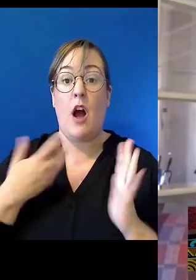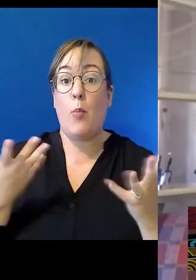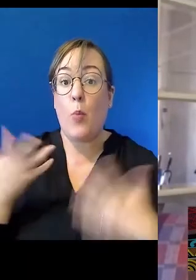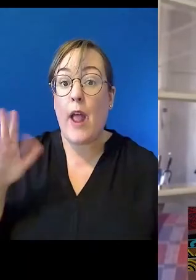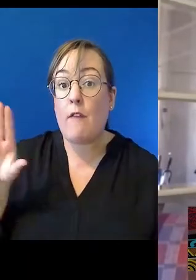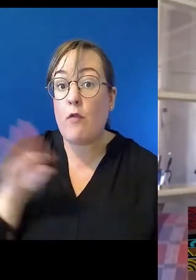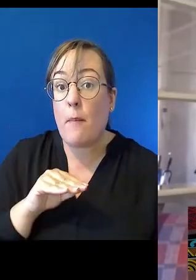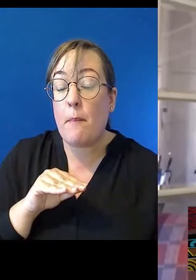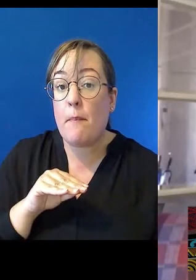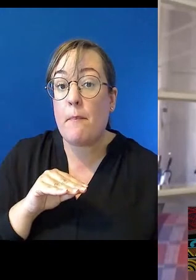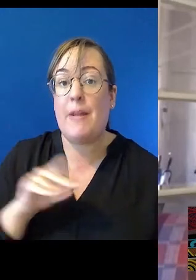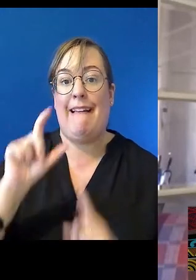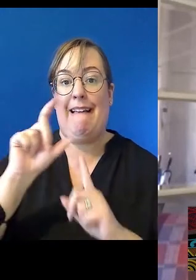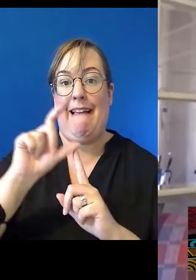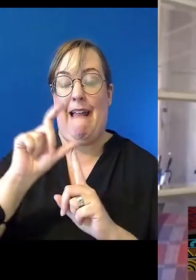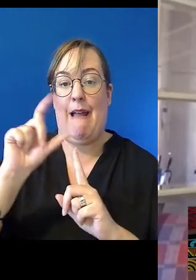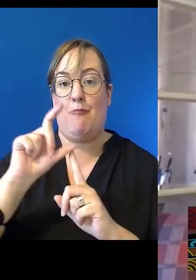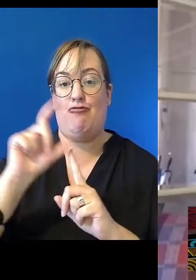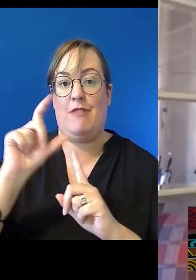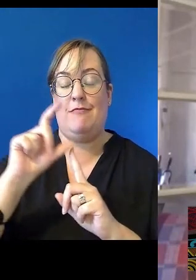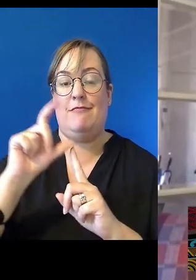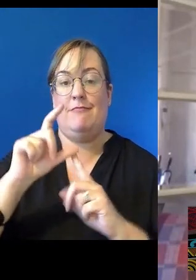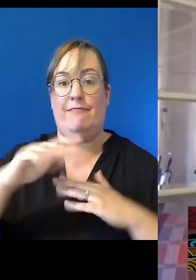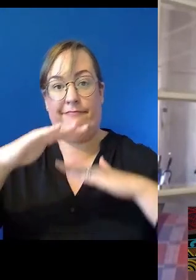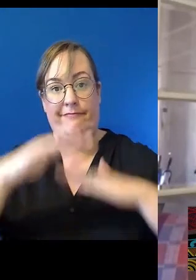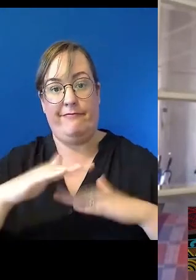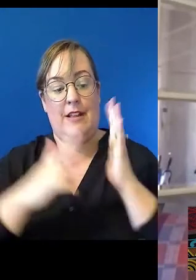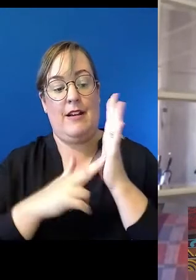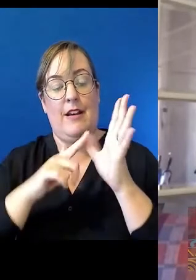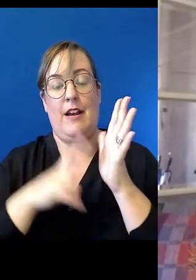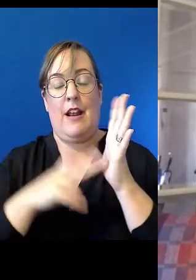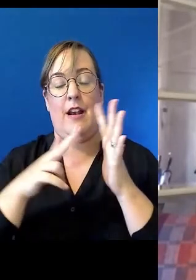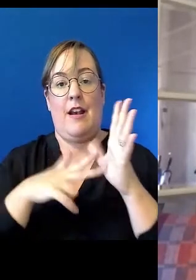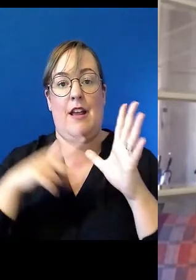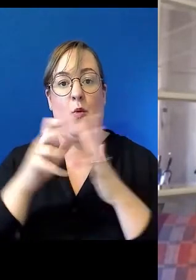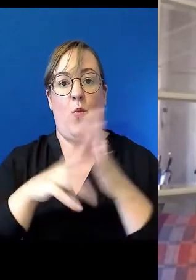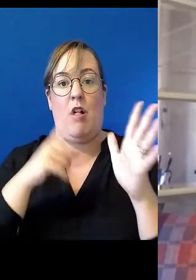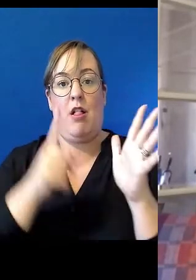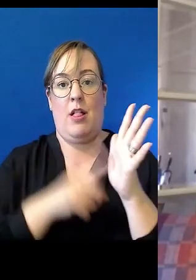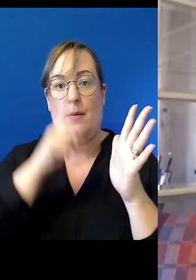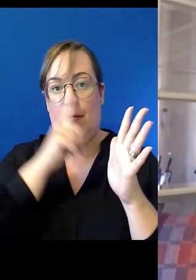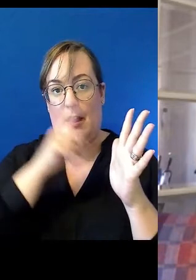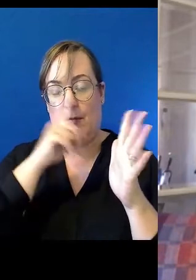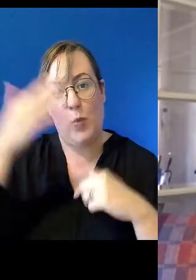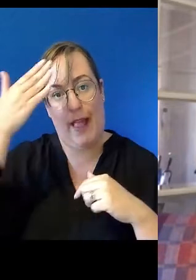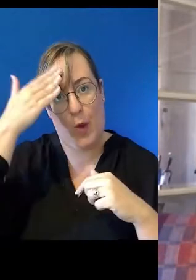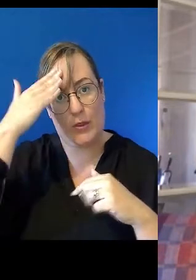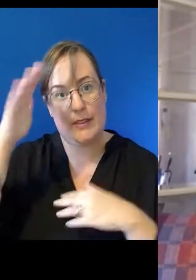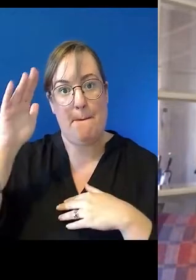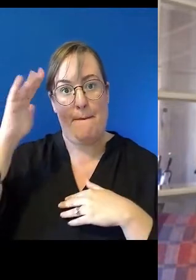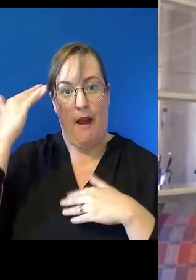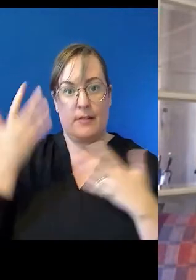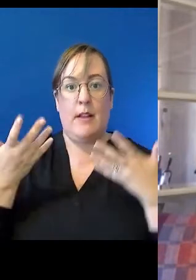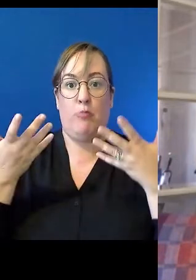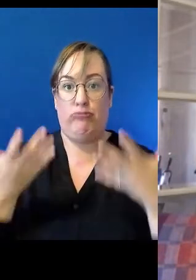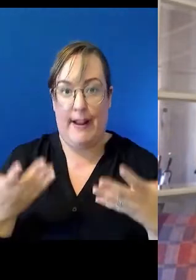Canberra, the land of the Ngunnawal people and pay respects to elders past and present and particularly recognise their